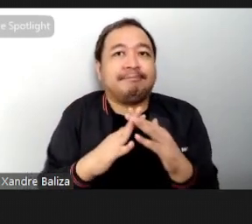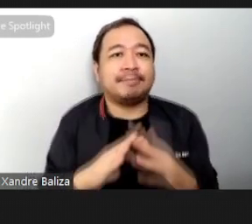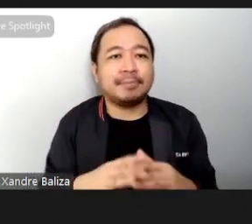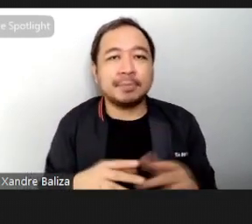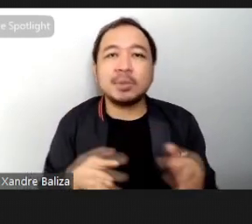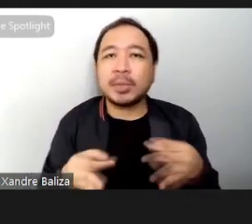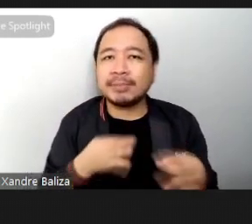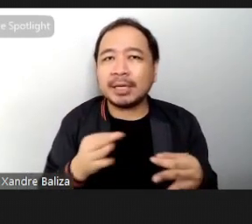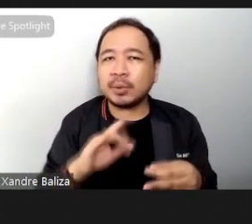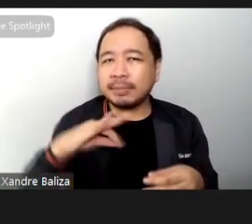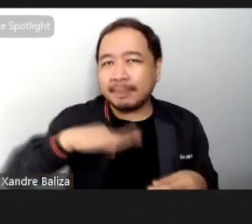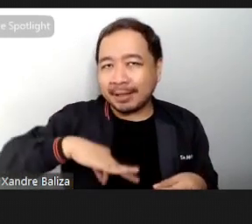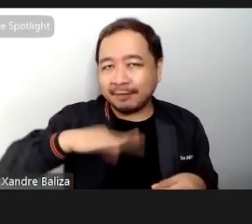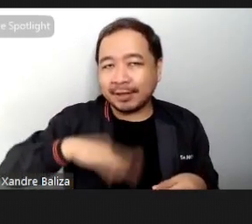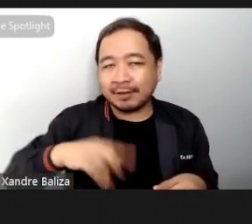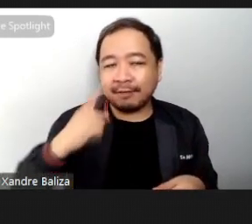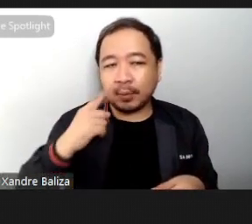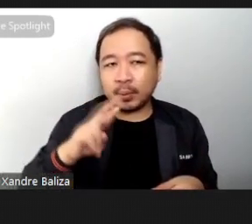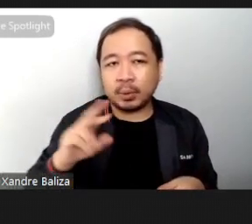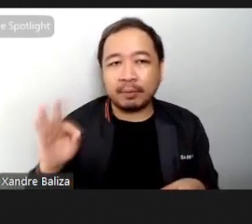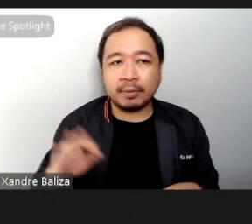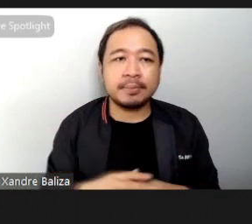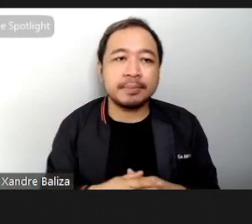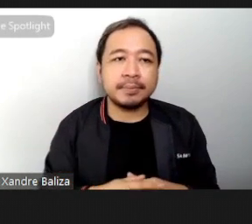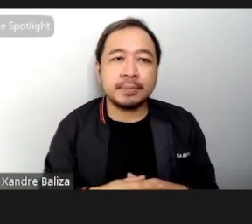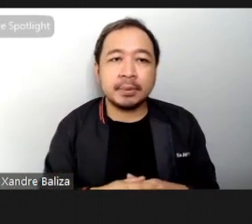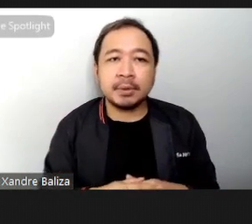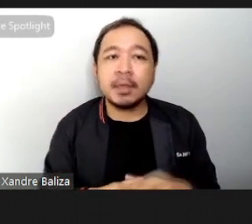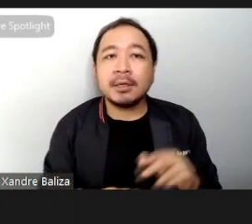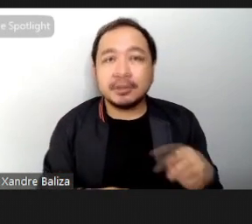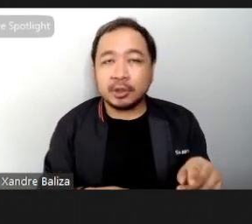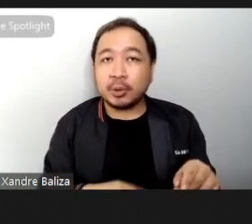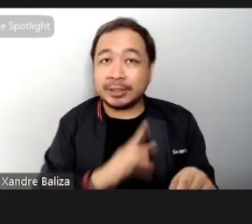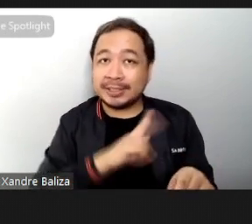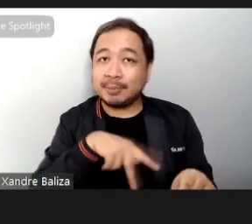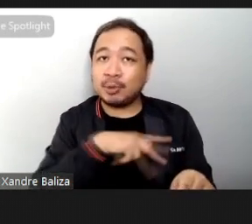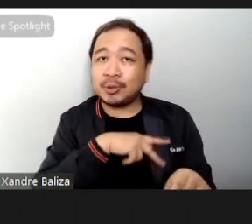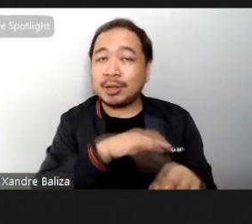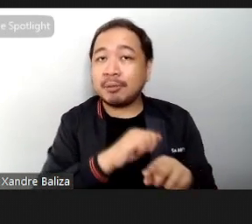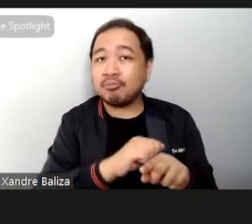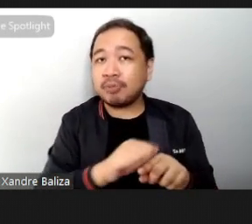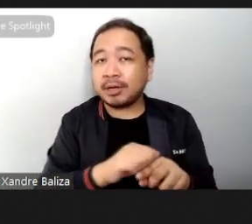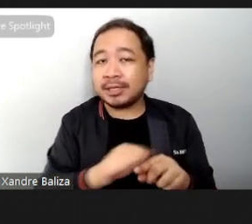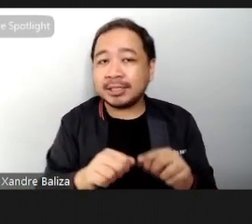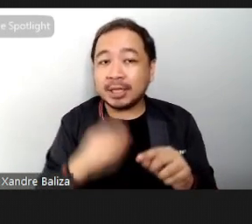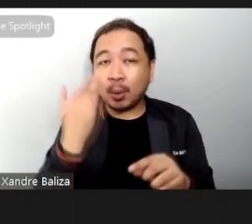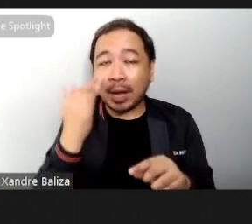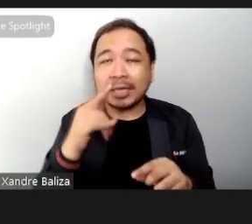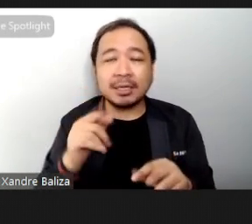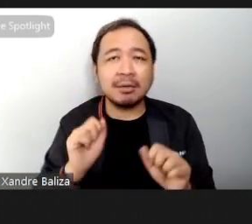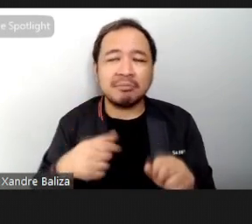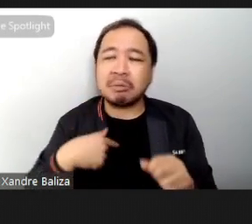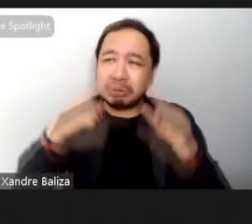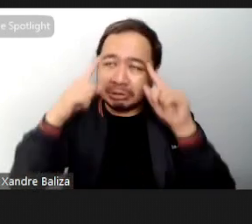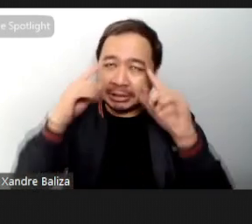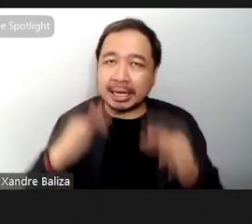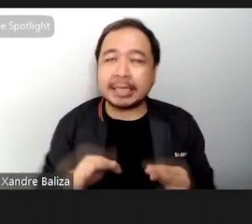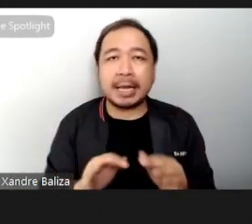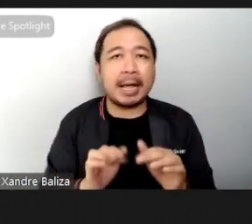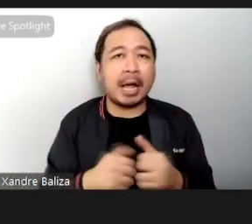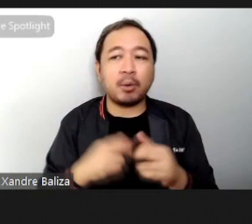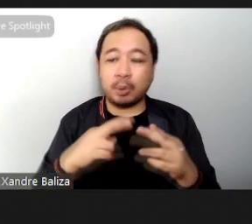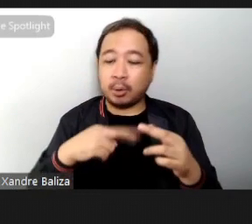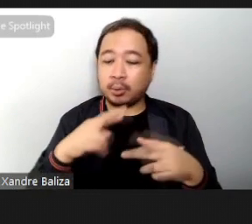flow can offer row flow is a personal practice because you can dictate how you use the rope you can make a workout intense by